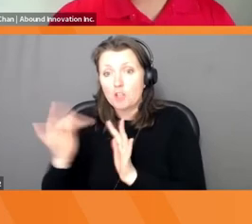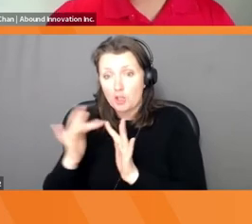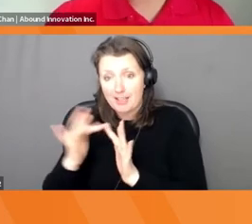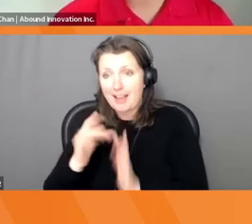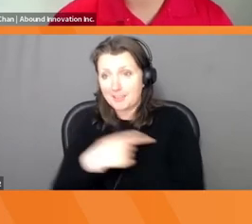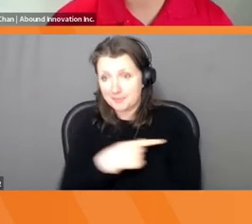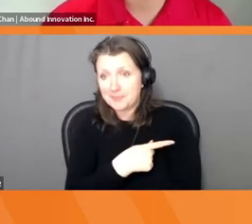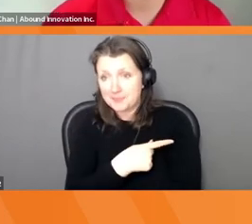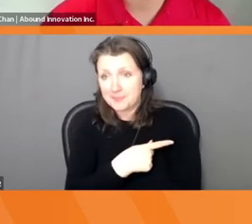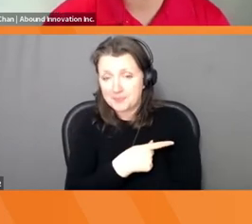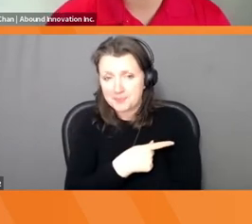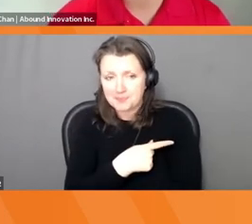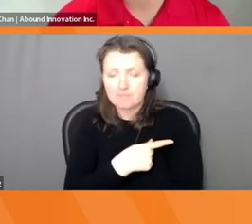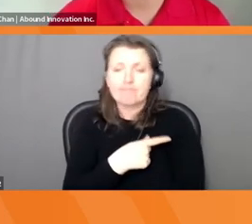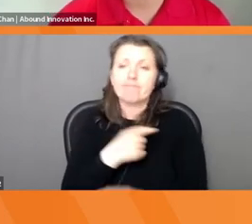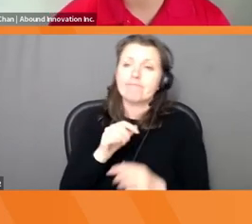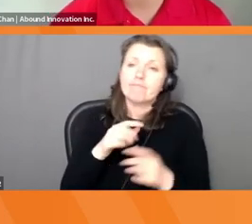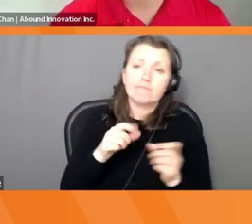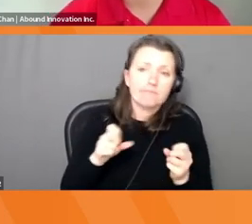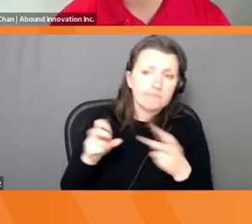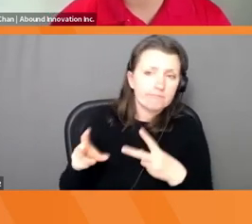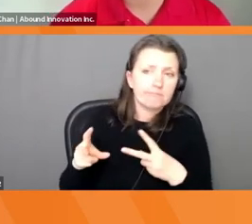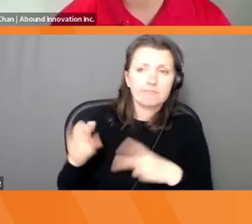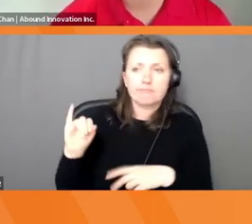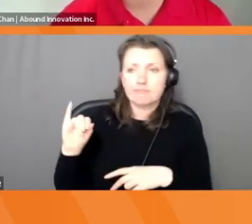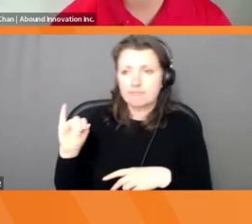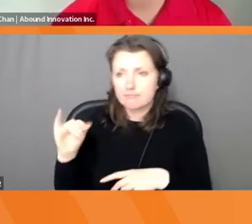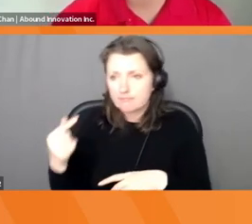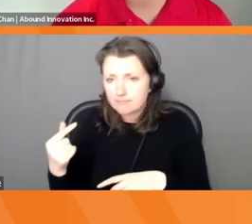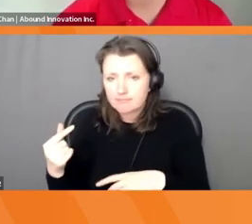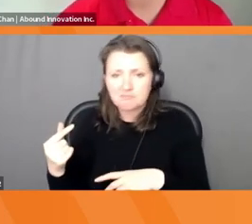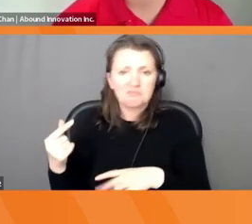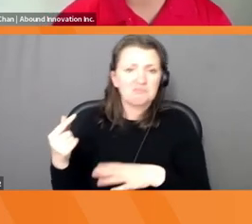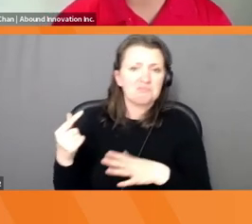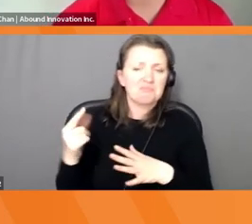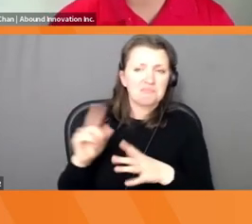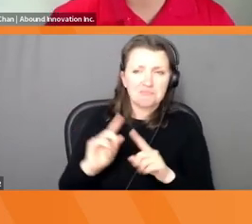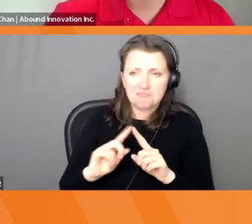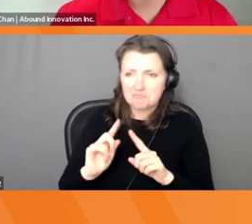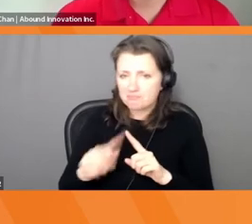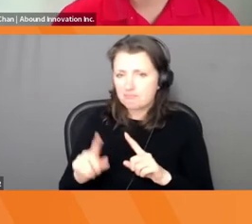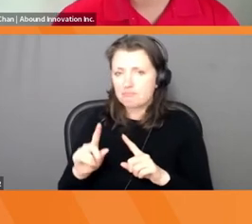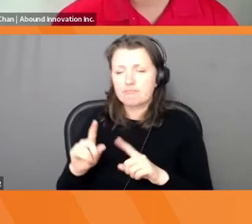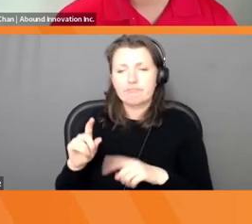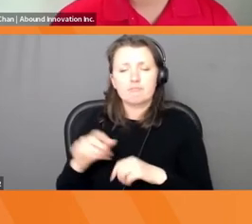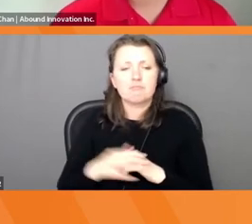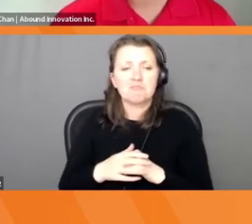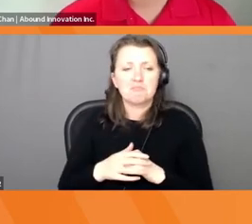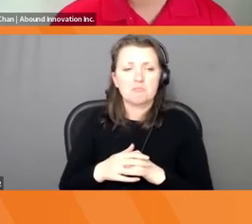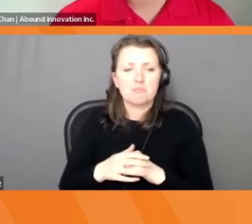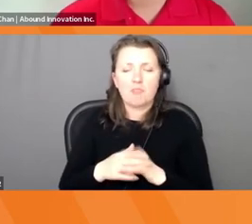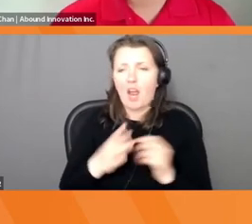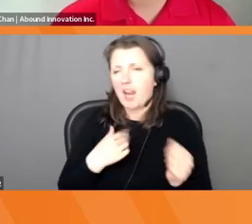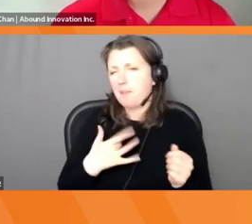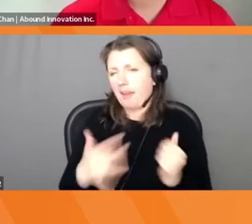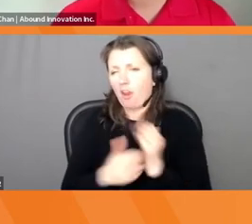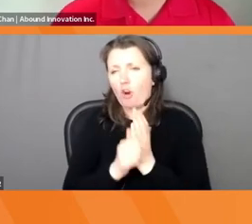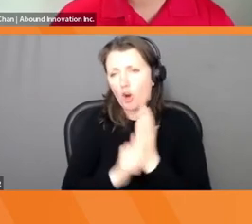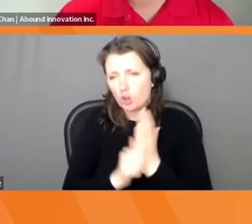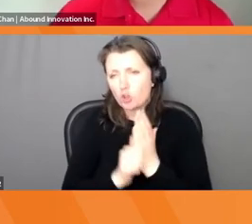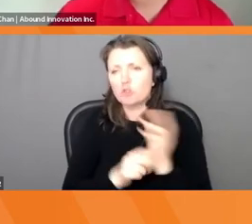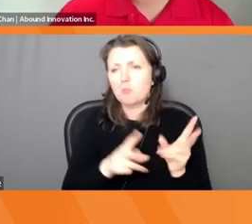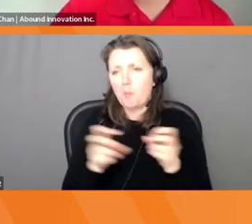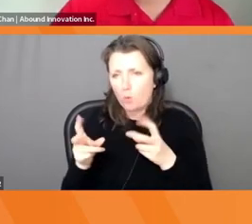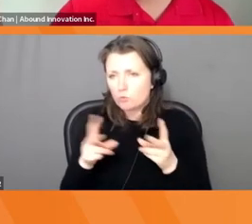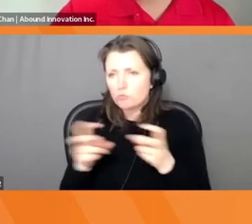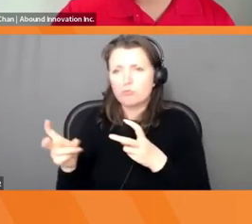Instagram about innovation stuff. So I like to post articles and things I'm thinking about to help inspire innovation. So thank you so much for your time. And